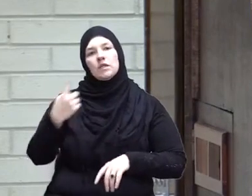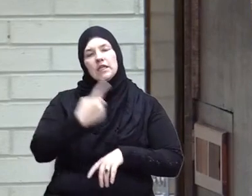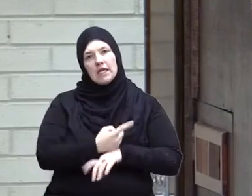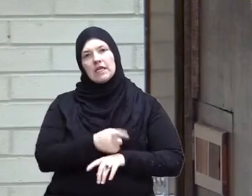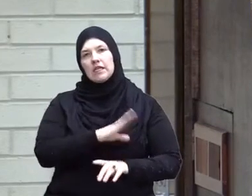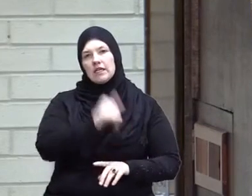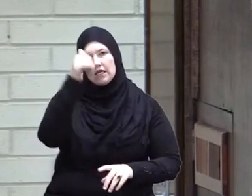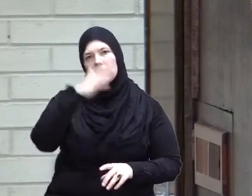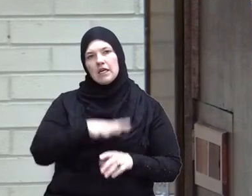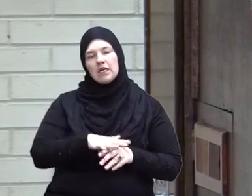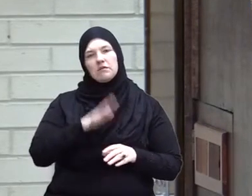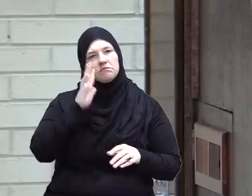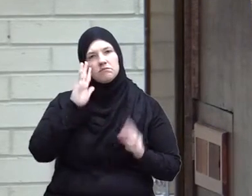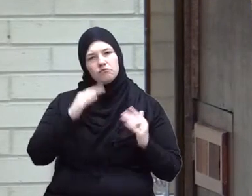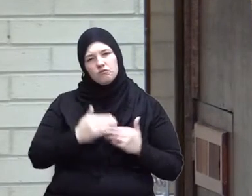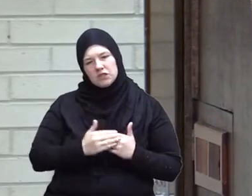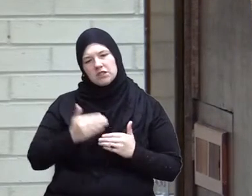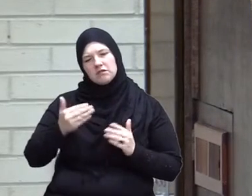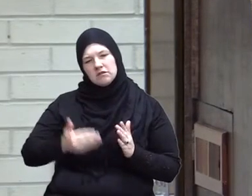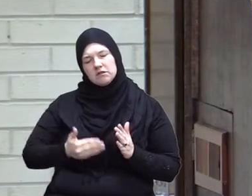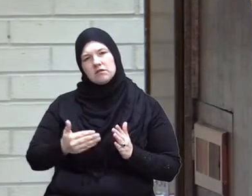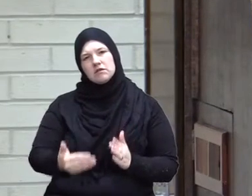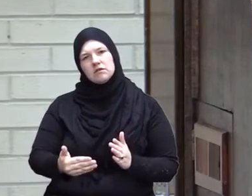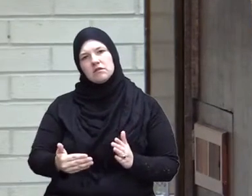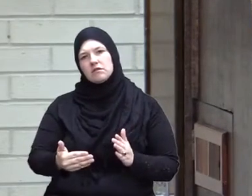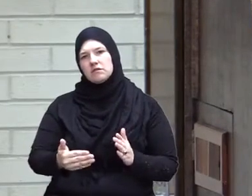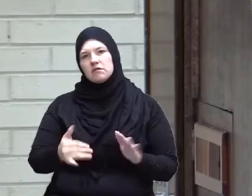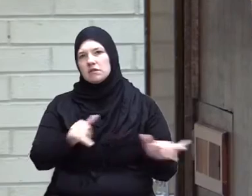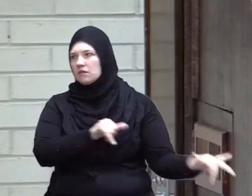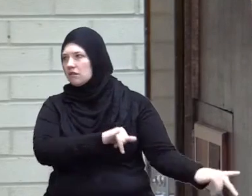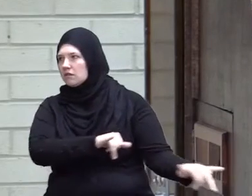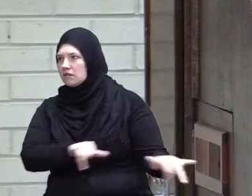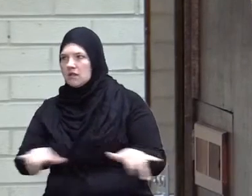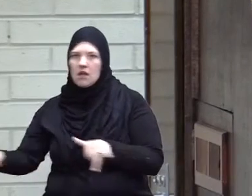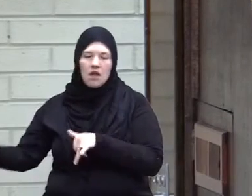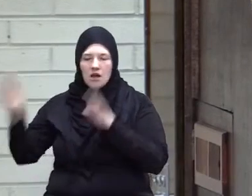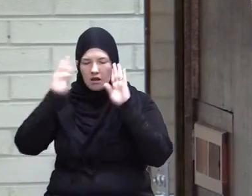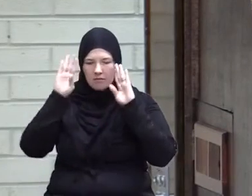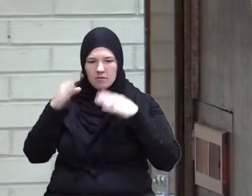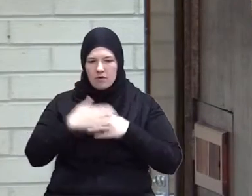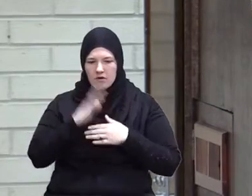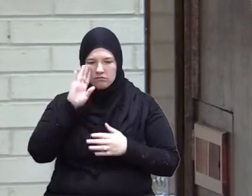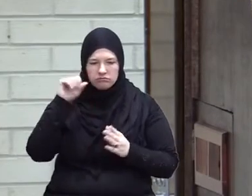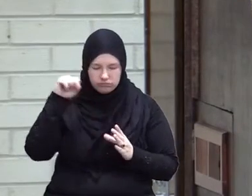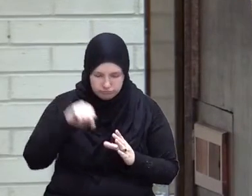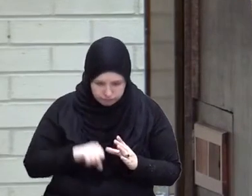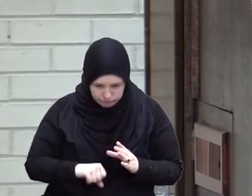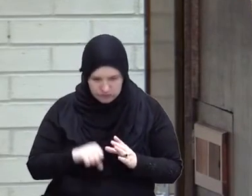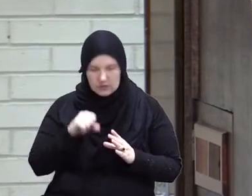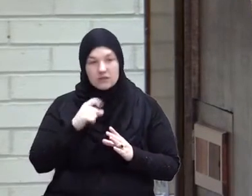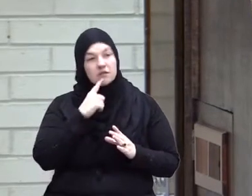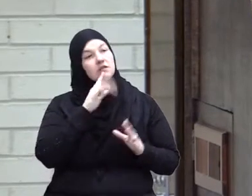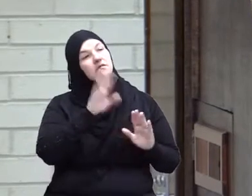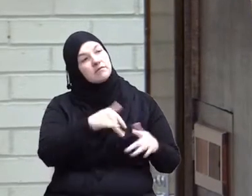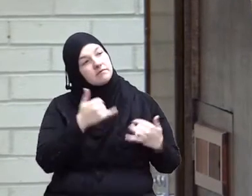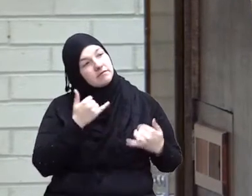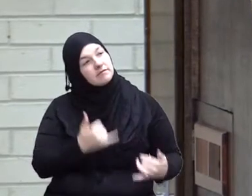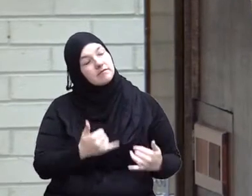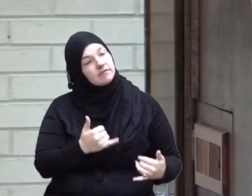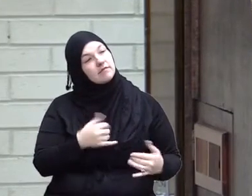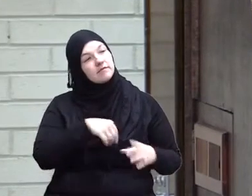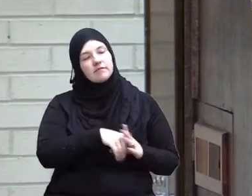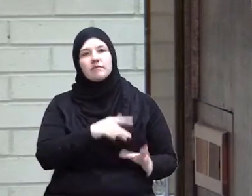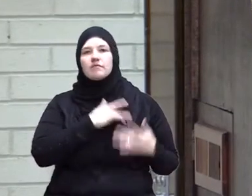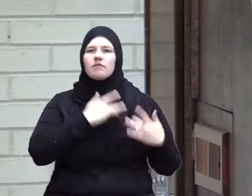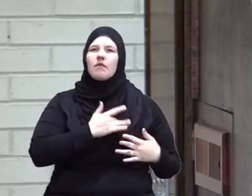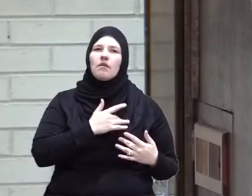prayer he comes to the Prophet and he prays like everybody else and he says now O Prophet I find it in